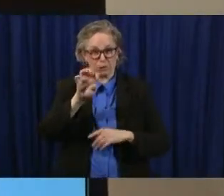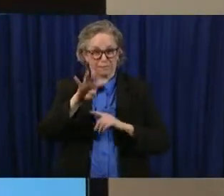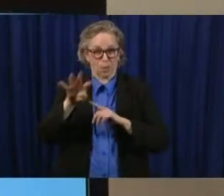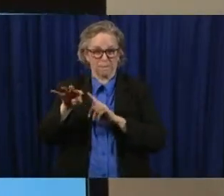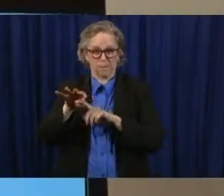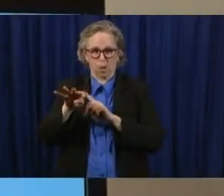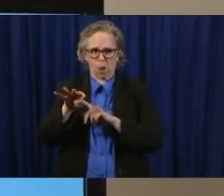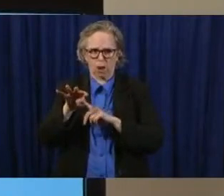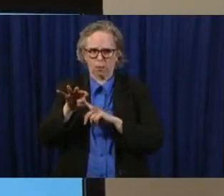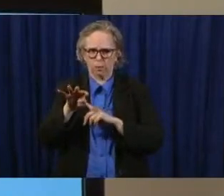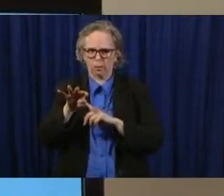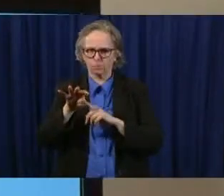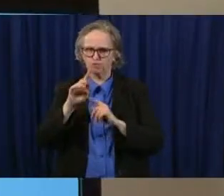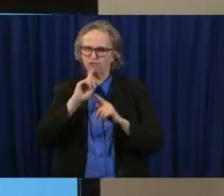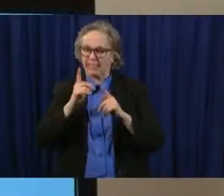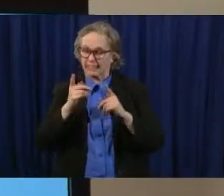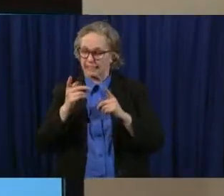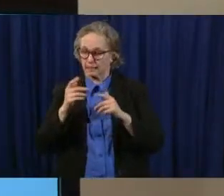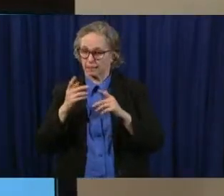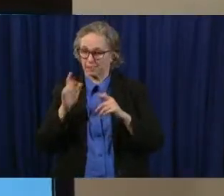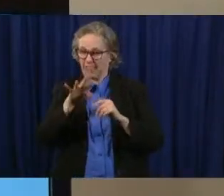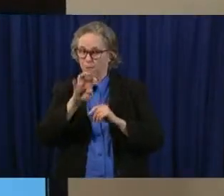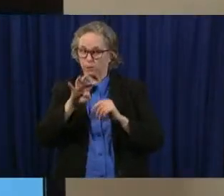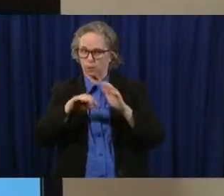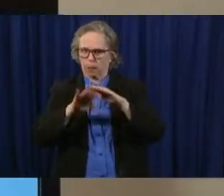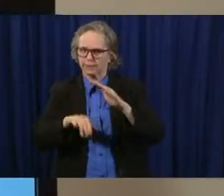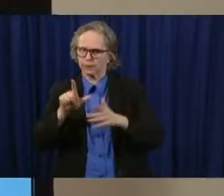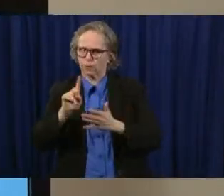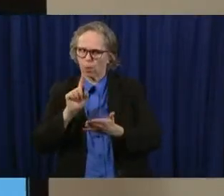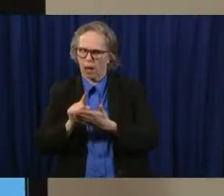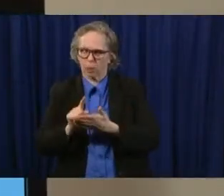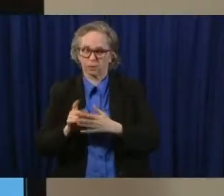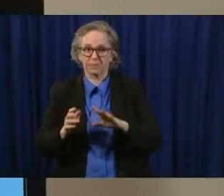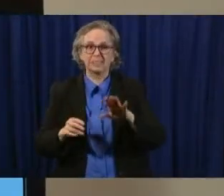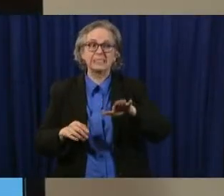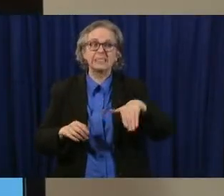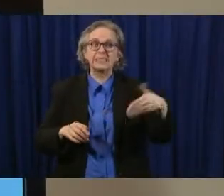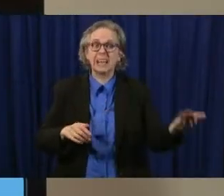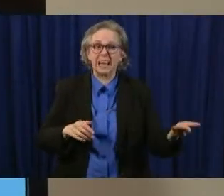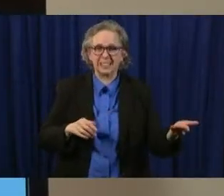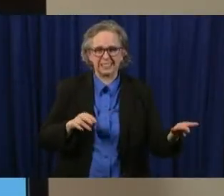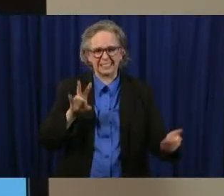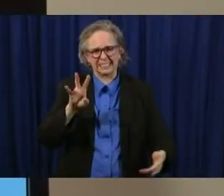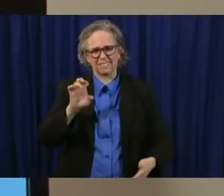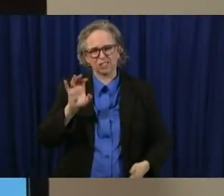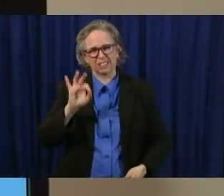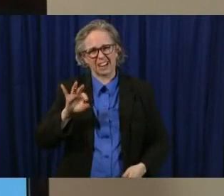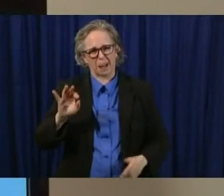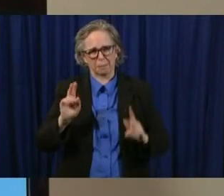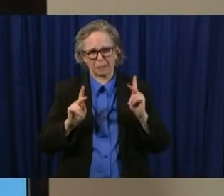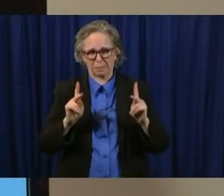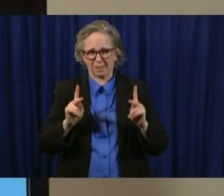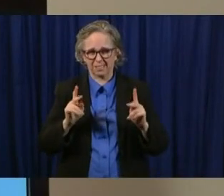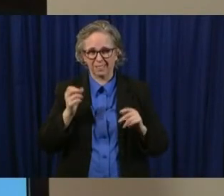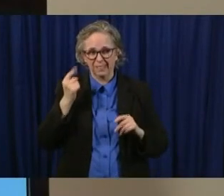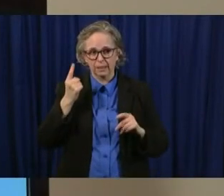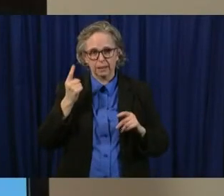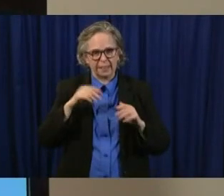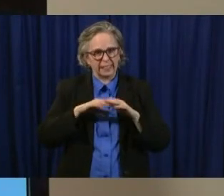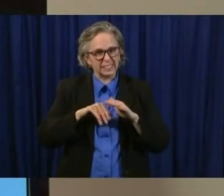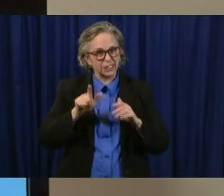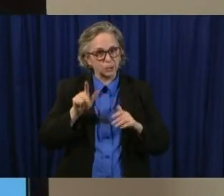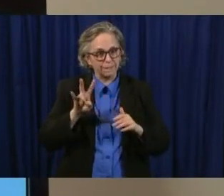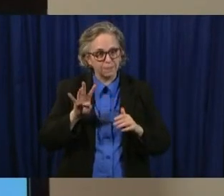and our um deaths are now at 799 that increased 46 that we've learned about since